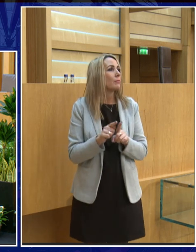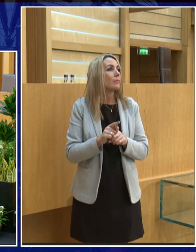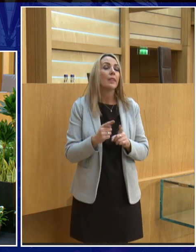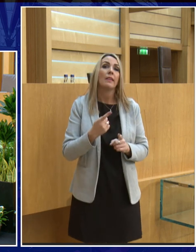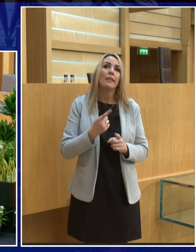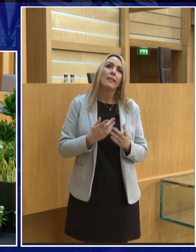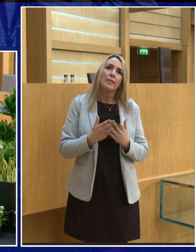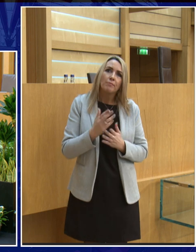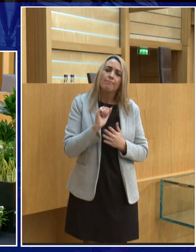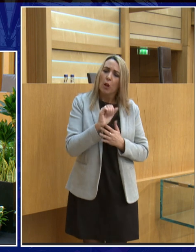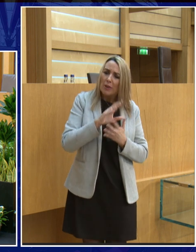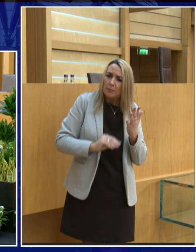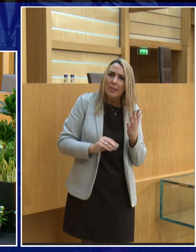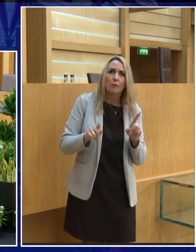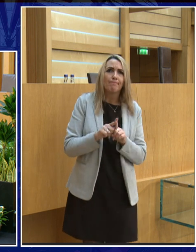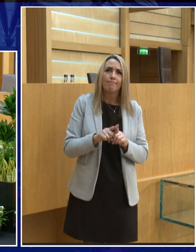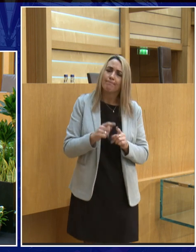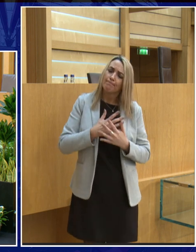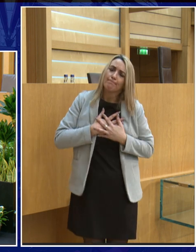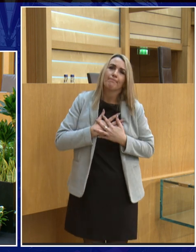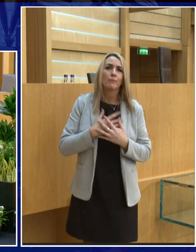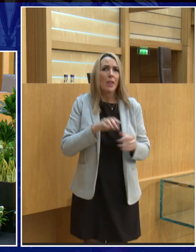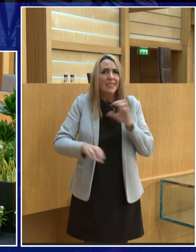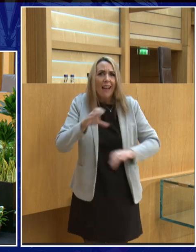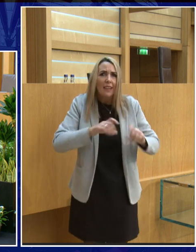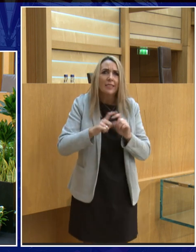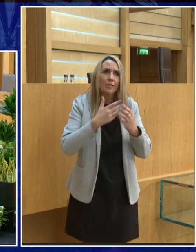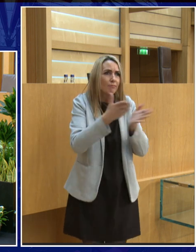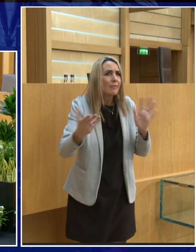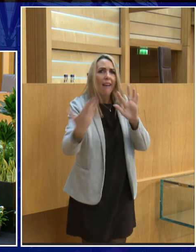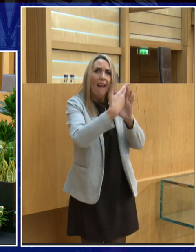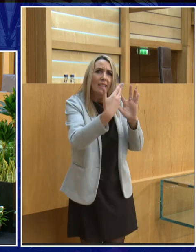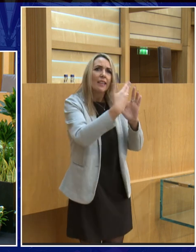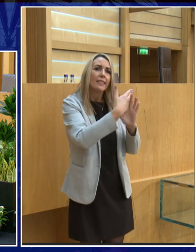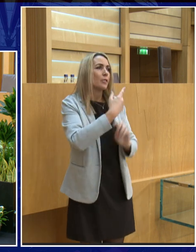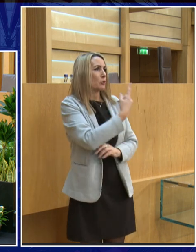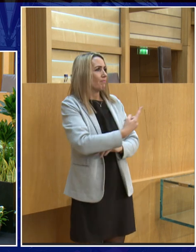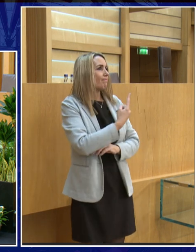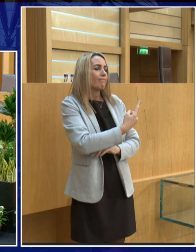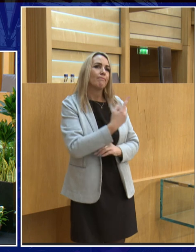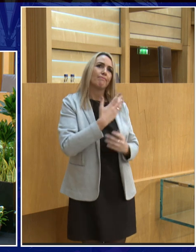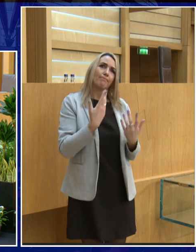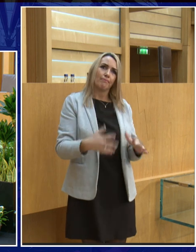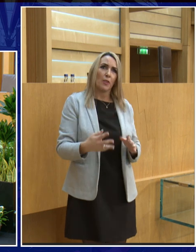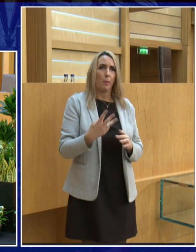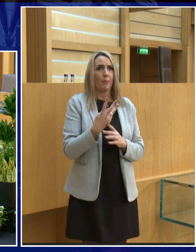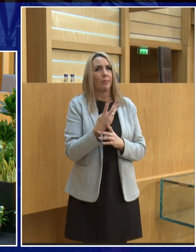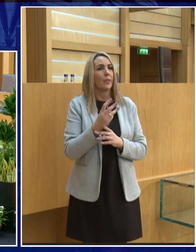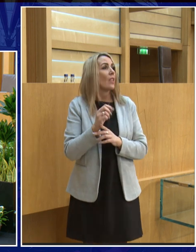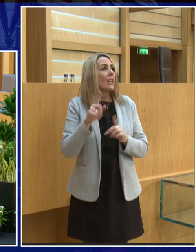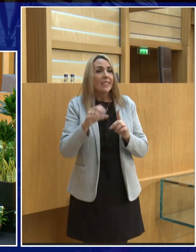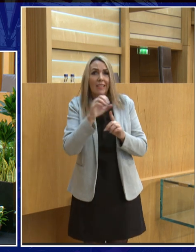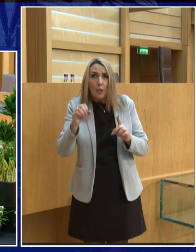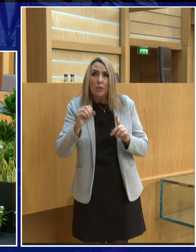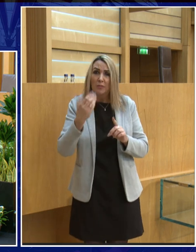experiences and because she's passionate about making science accessible to all, Dr. Adrian Pocock has spoke to almost 30,000 schoolchildren